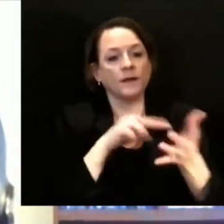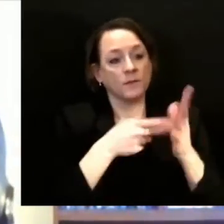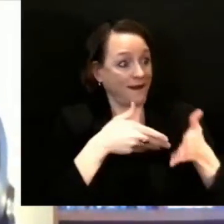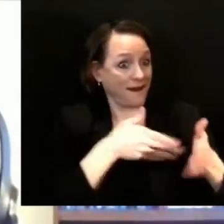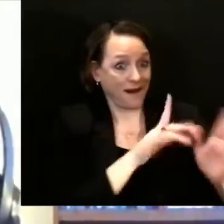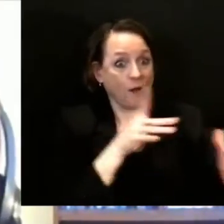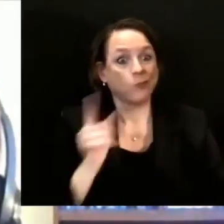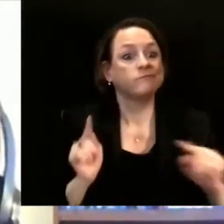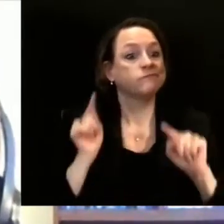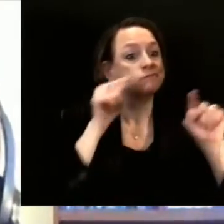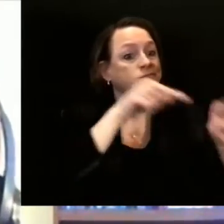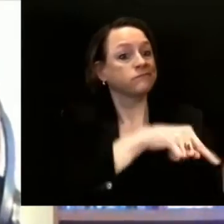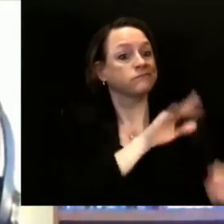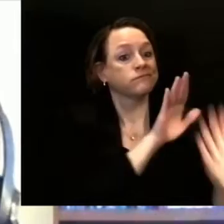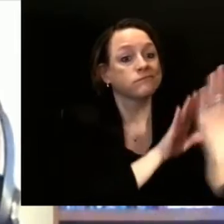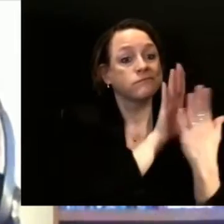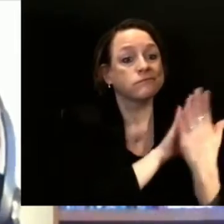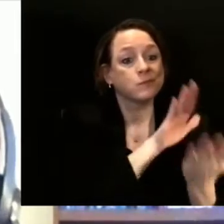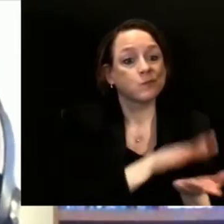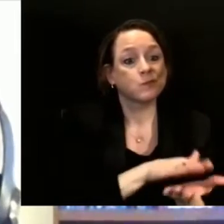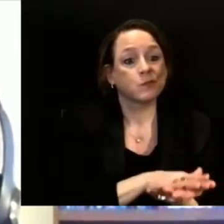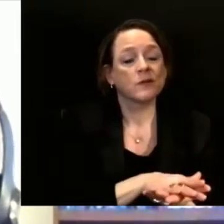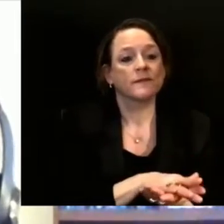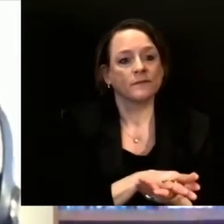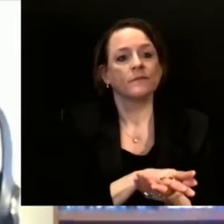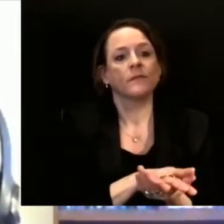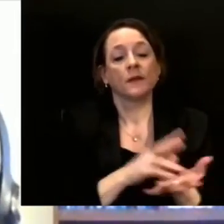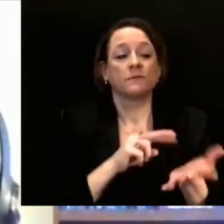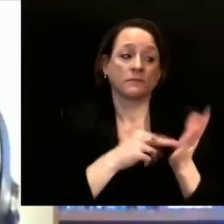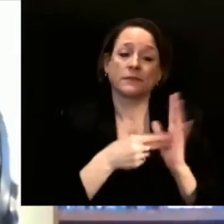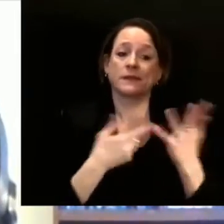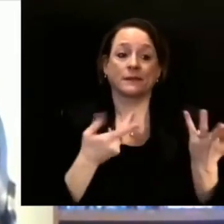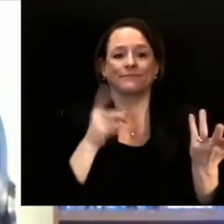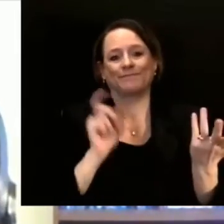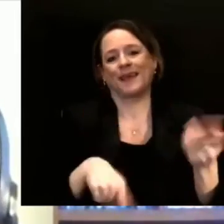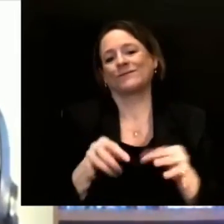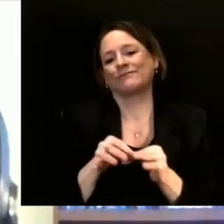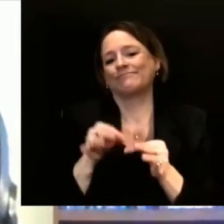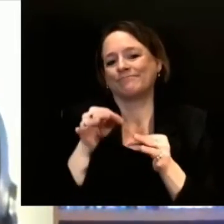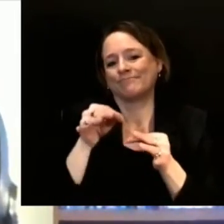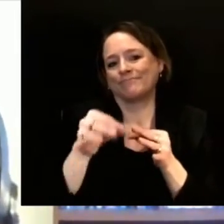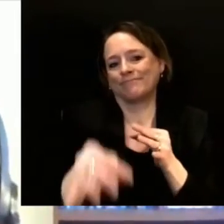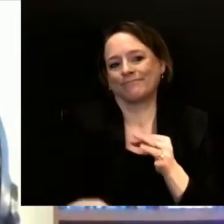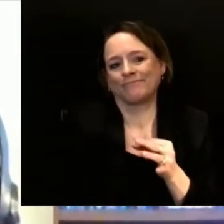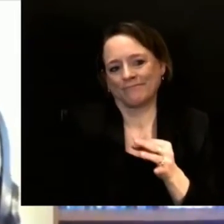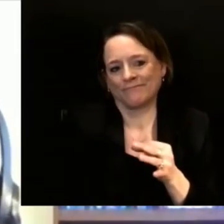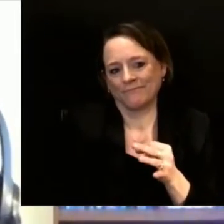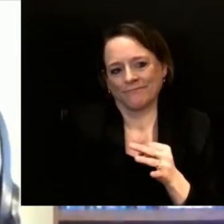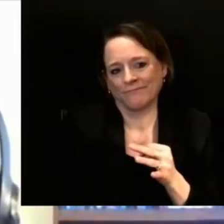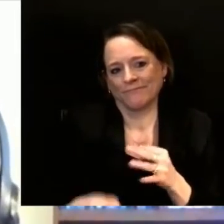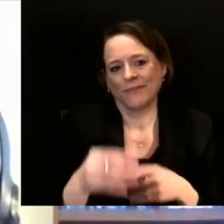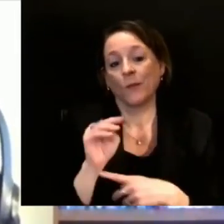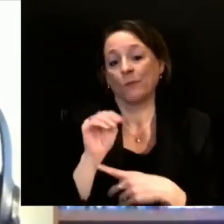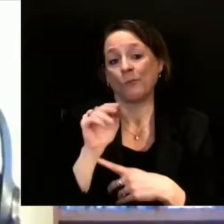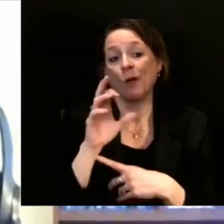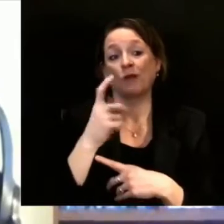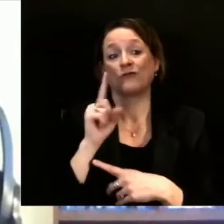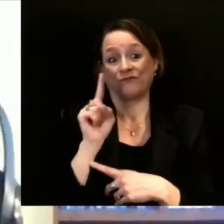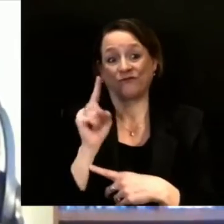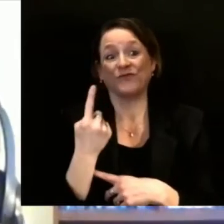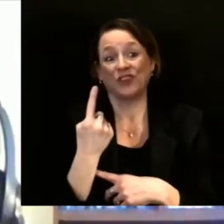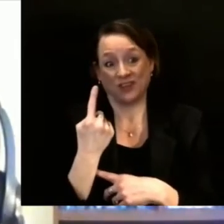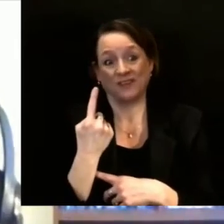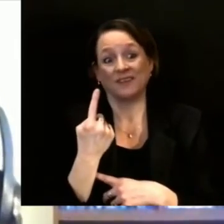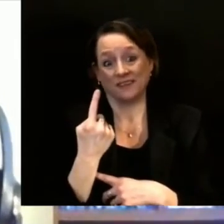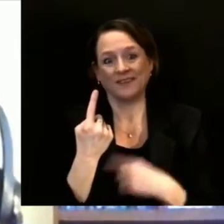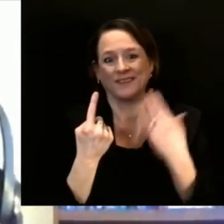vaccine you use, takes either three weeks between the first two doses or four weeks. So school districts will